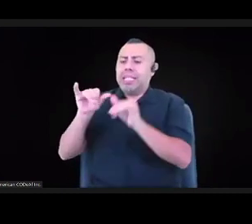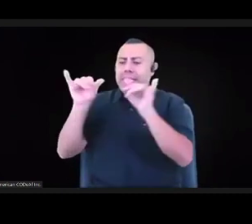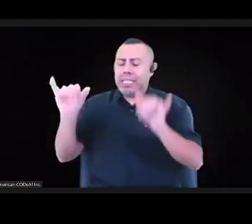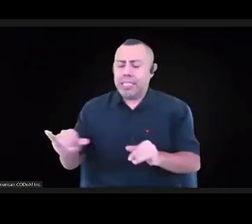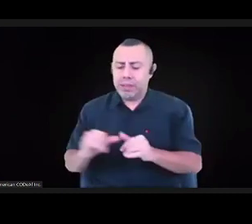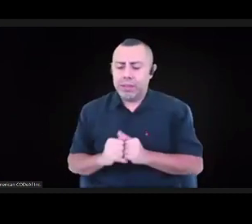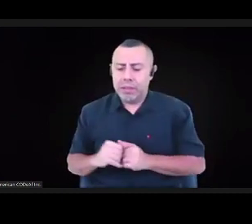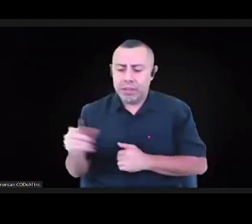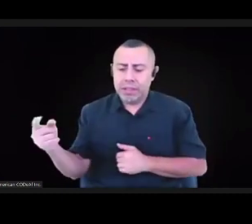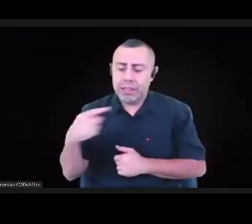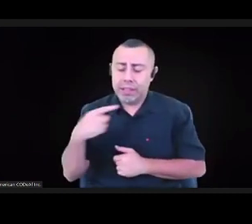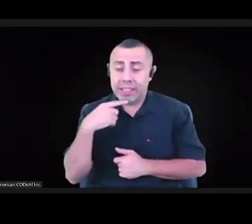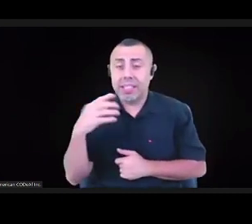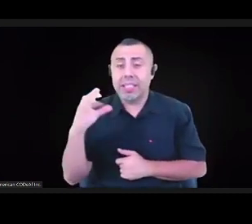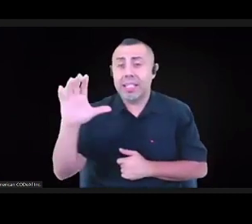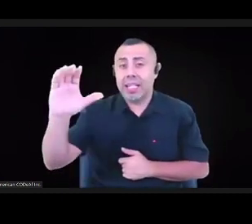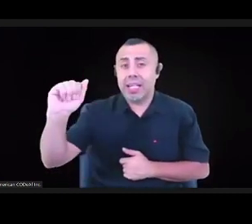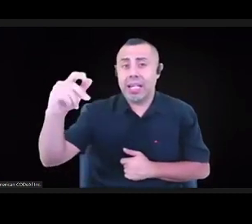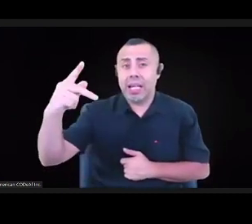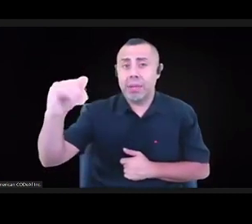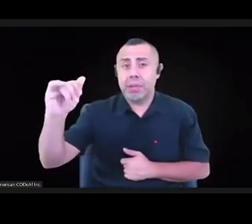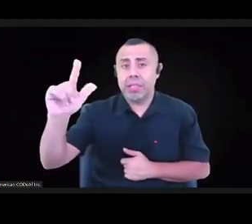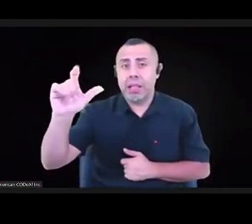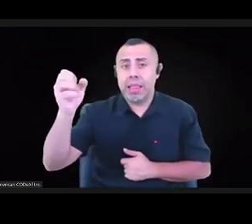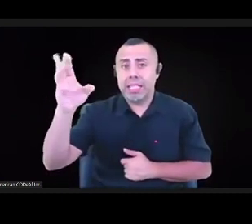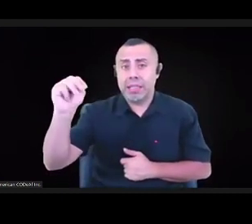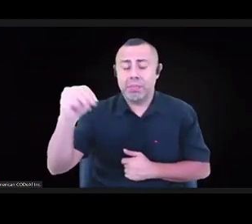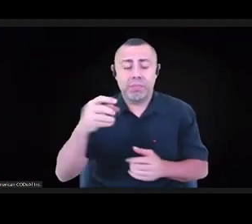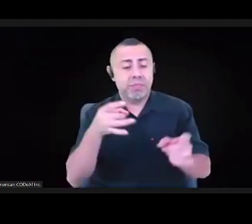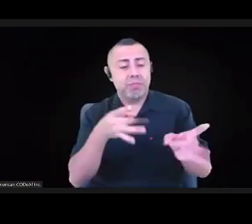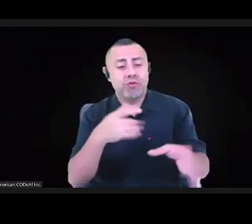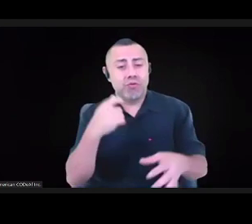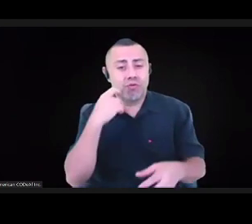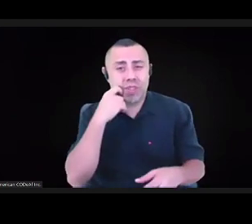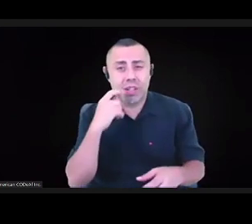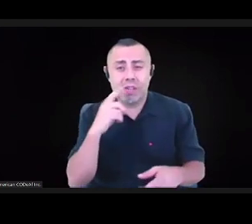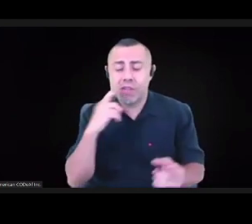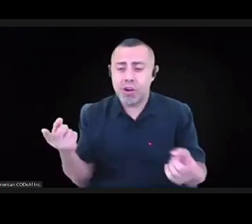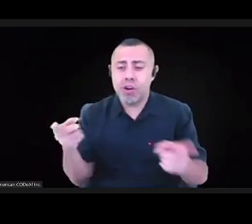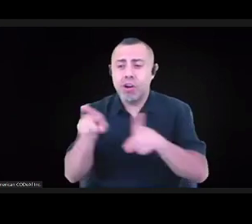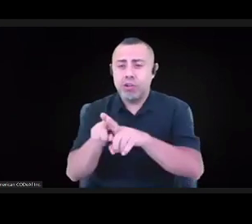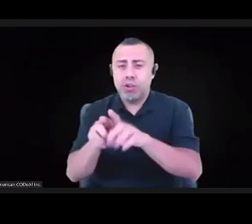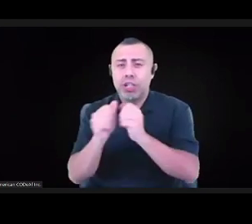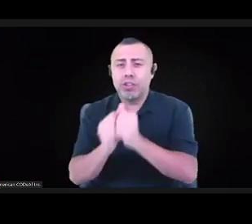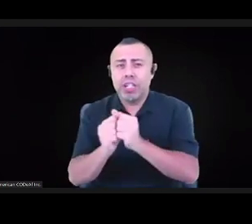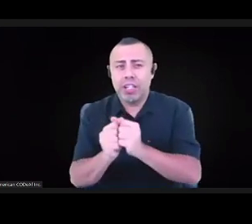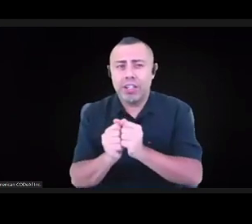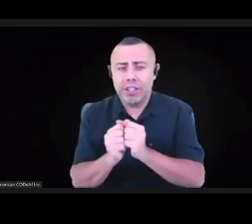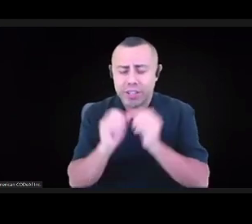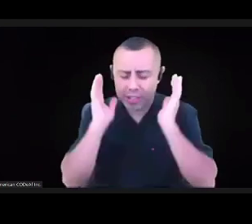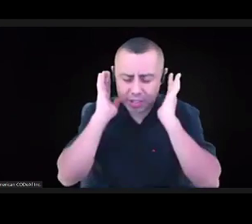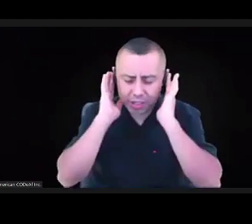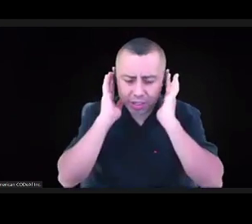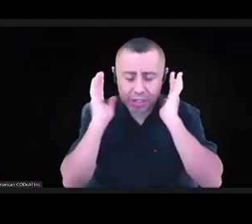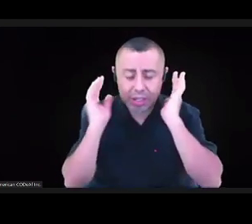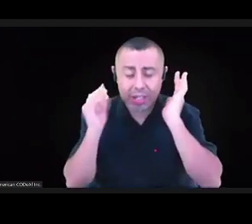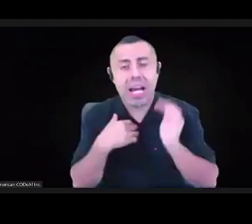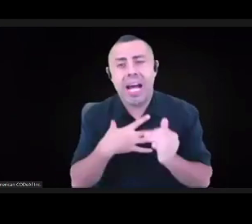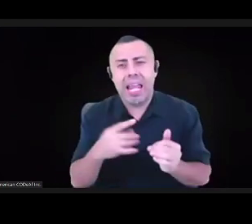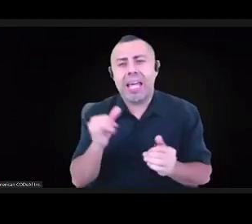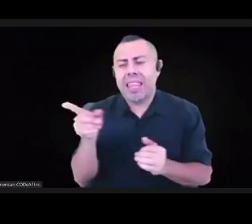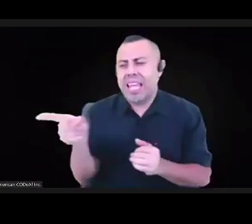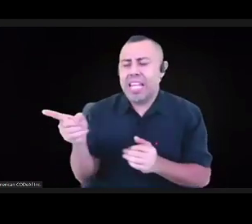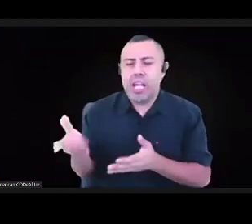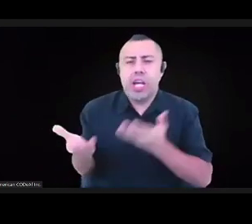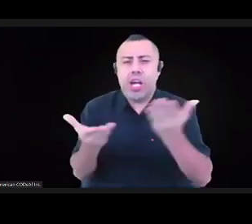formed together, but rather, or in addition, I guess you would say, I guess I would say rather, he'd offer a different theory, that, you know, that